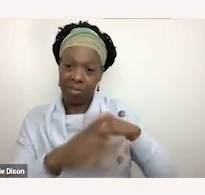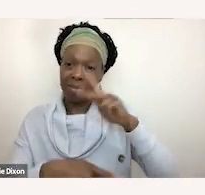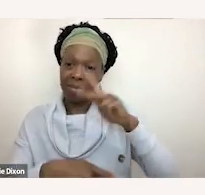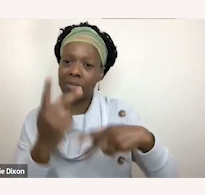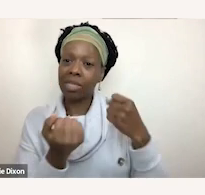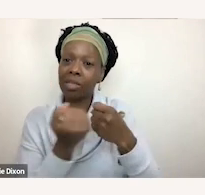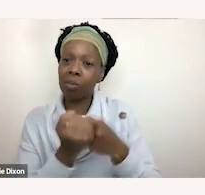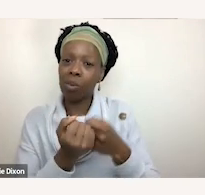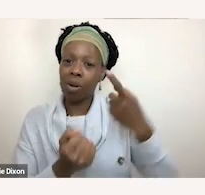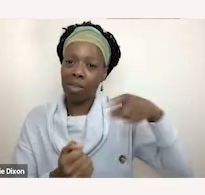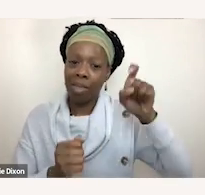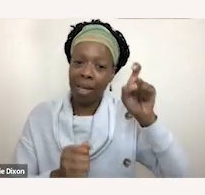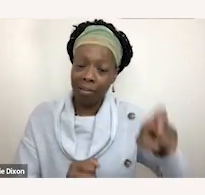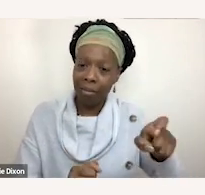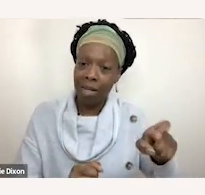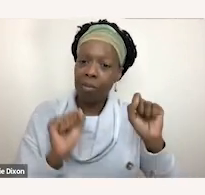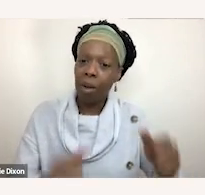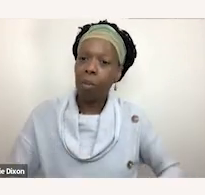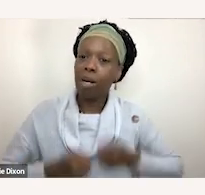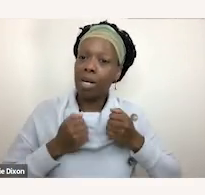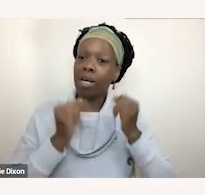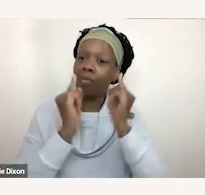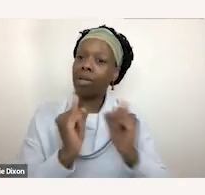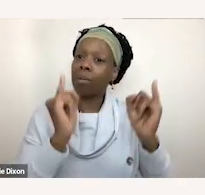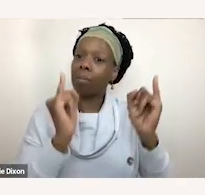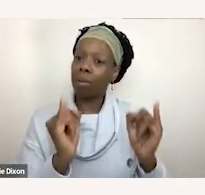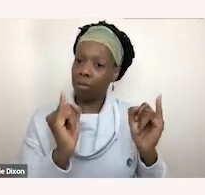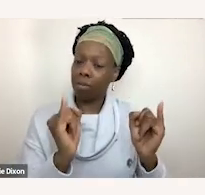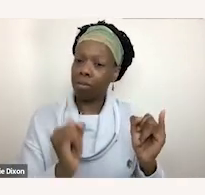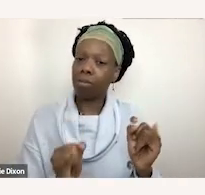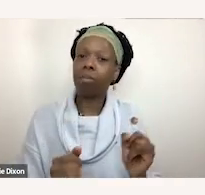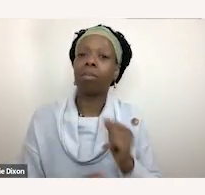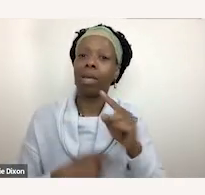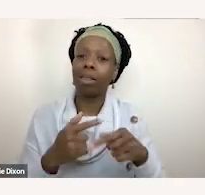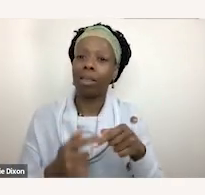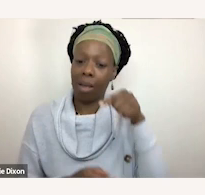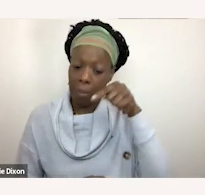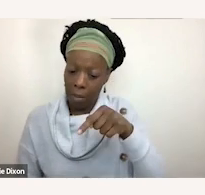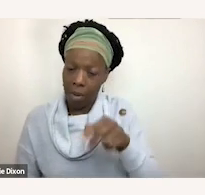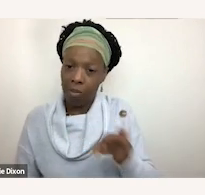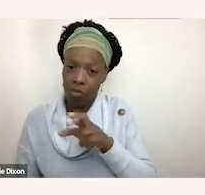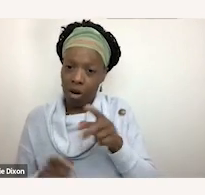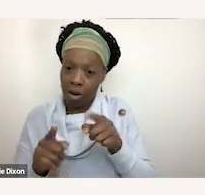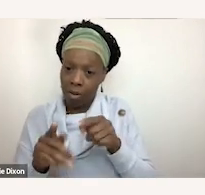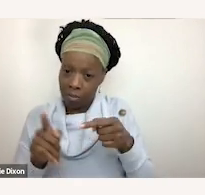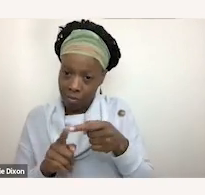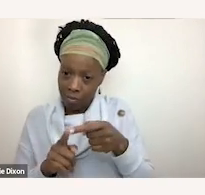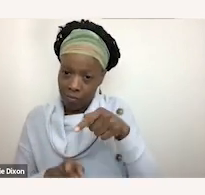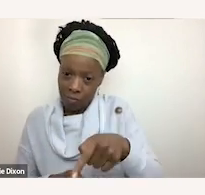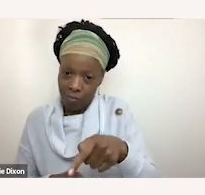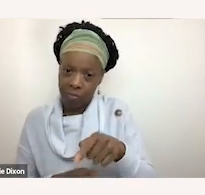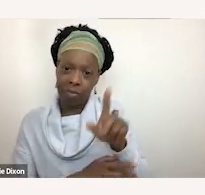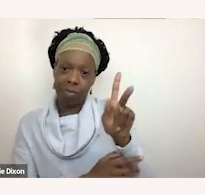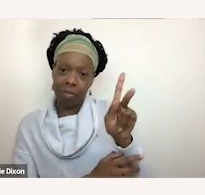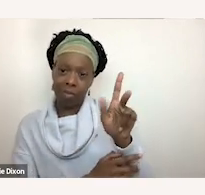live independently and in the bottom right corner is kitty cone she was also a very prominent